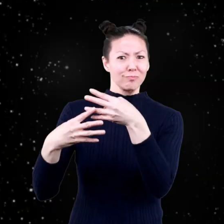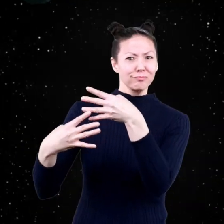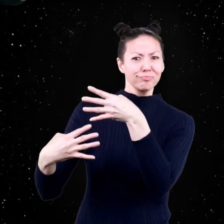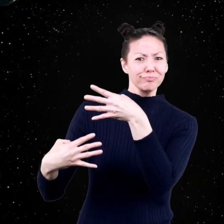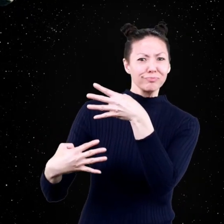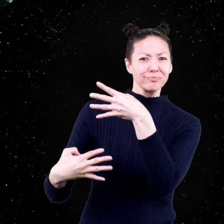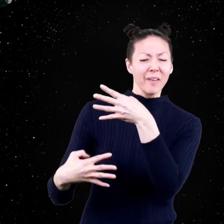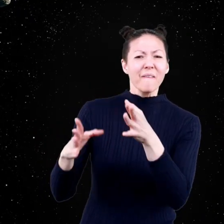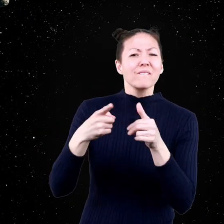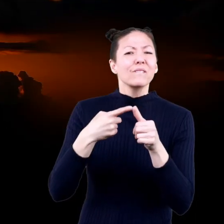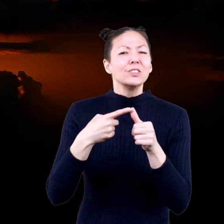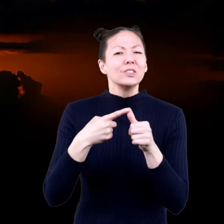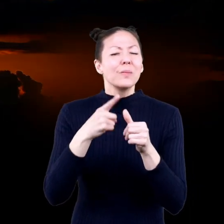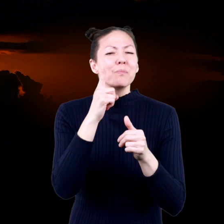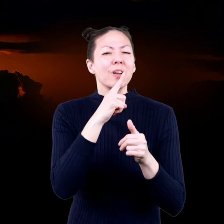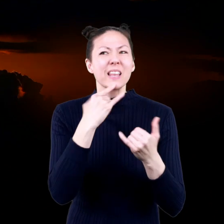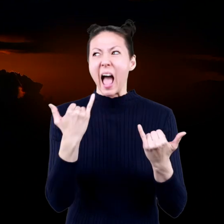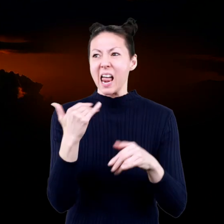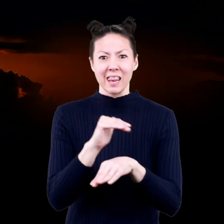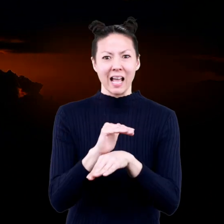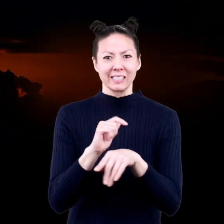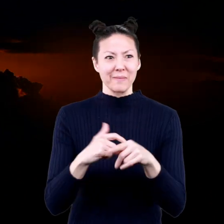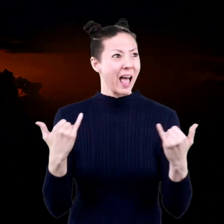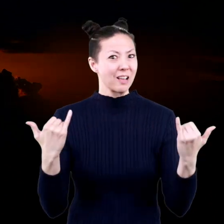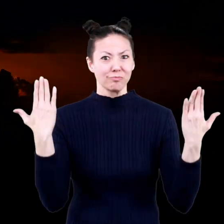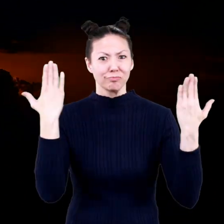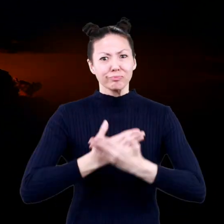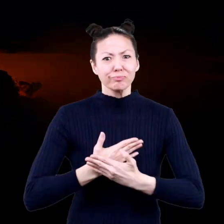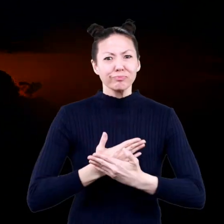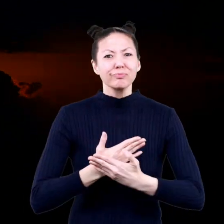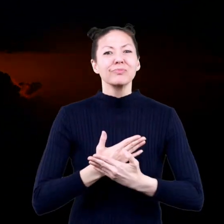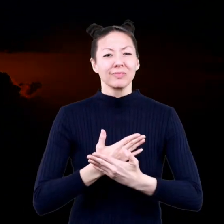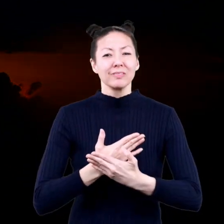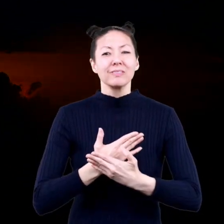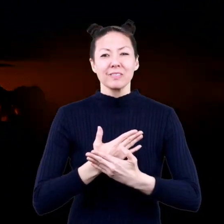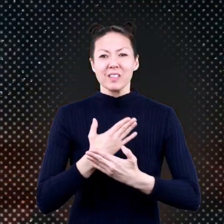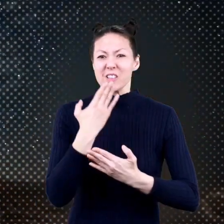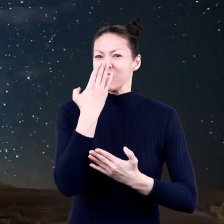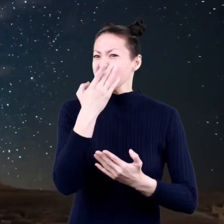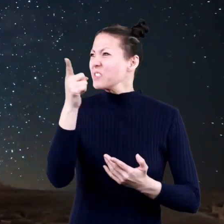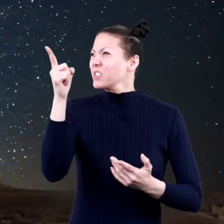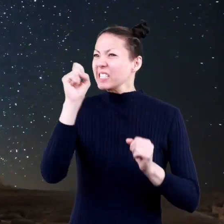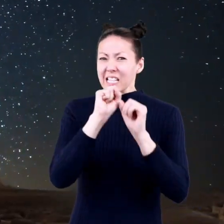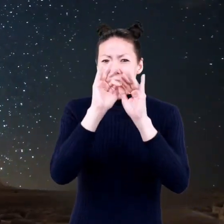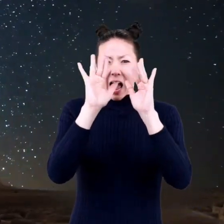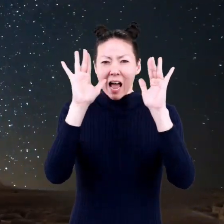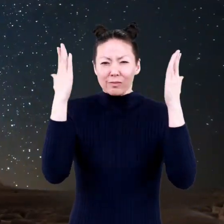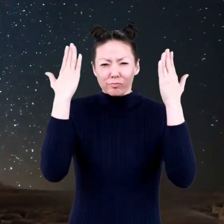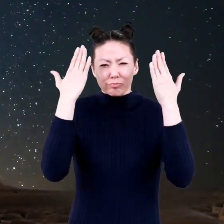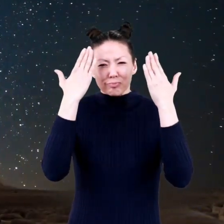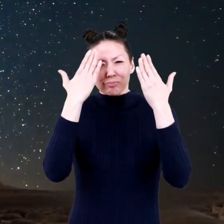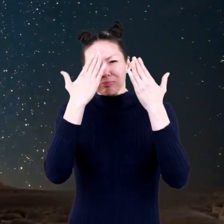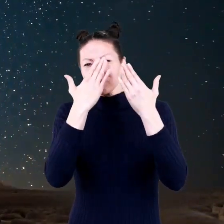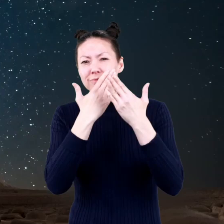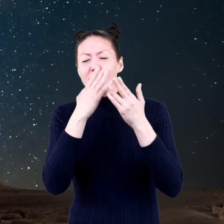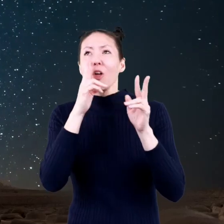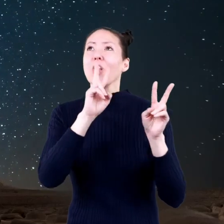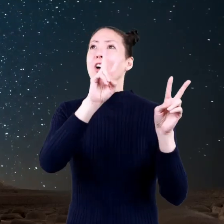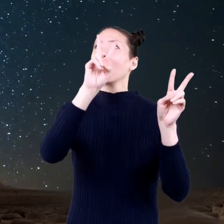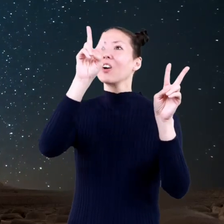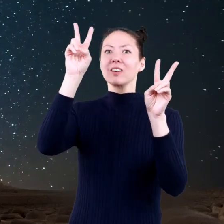like, and more. But first, let's pretend it's nighttime, and the sky is super dark.